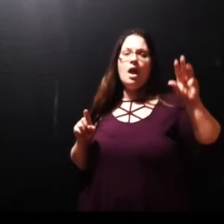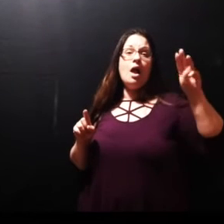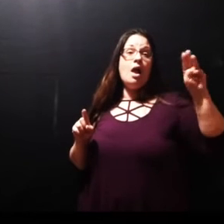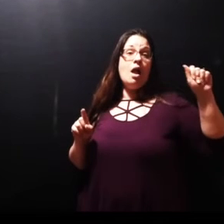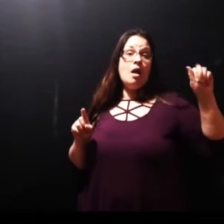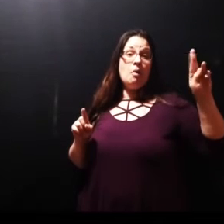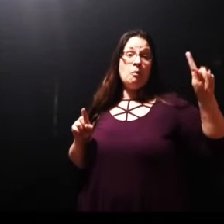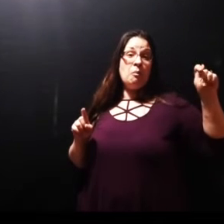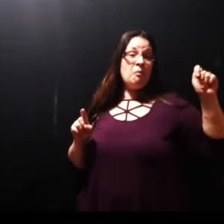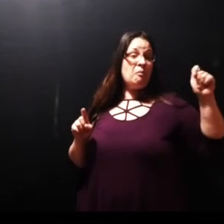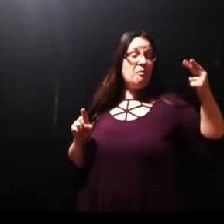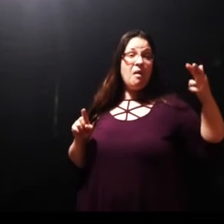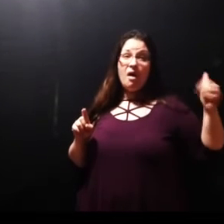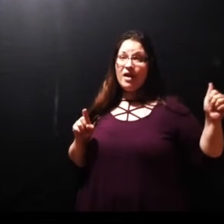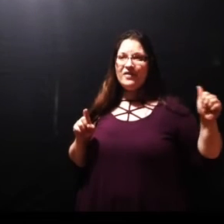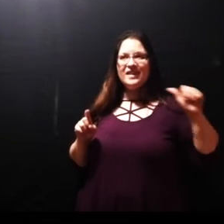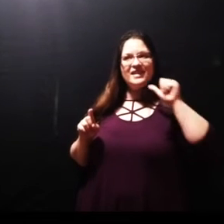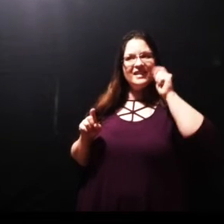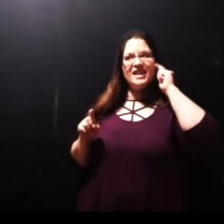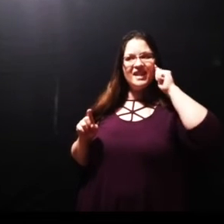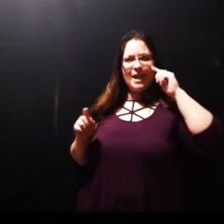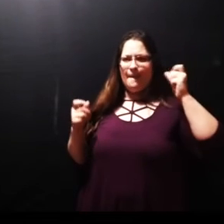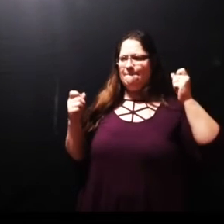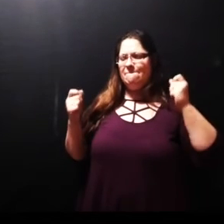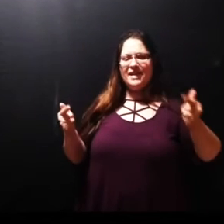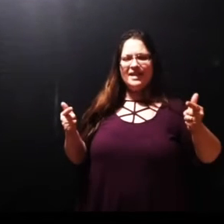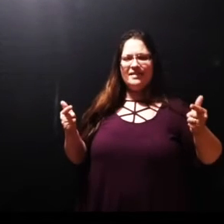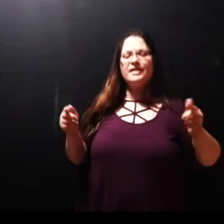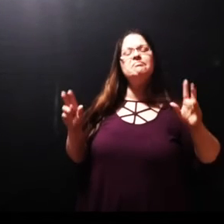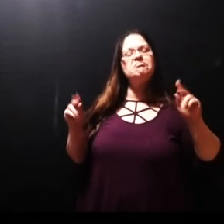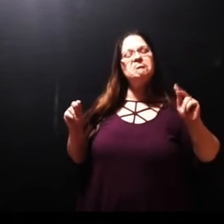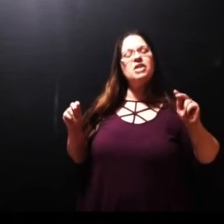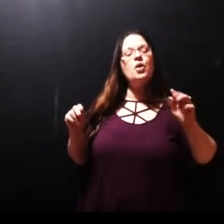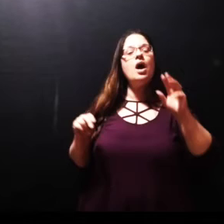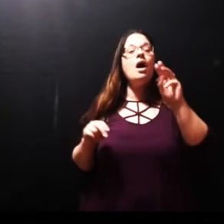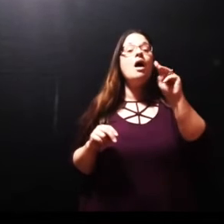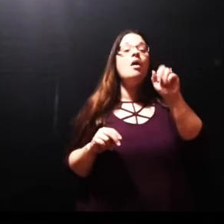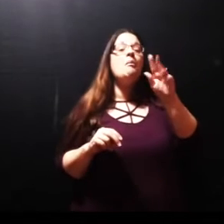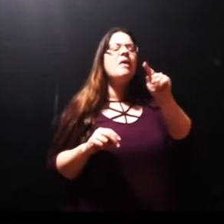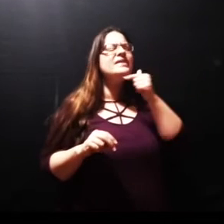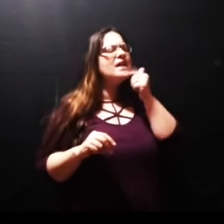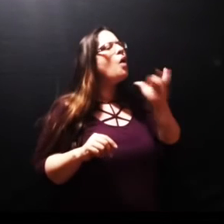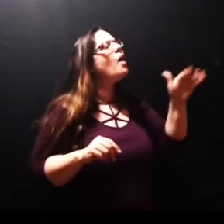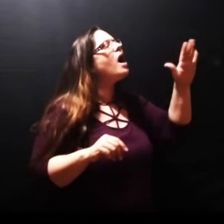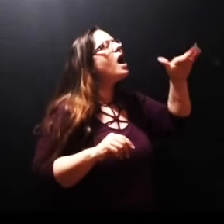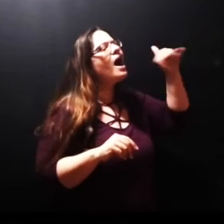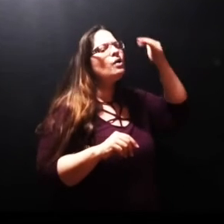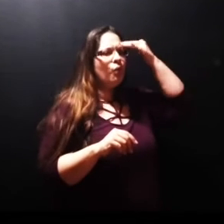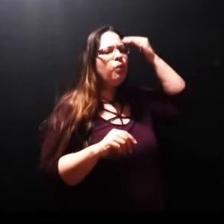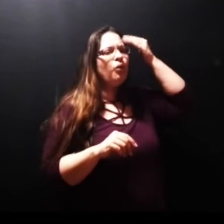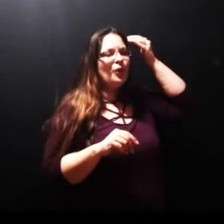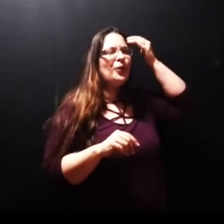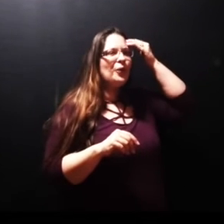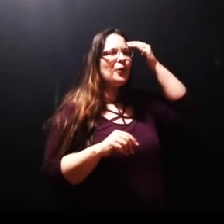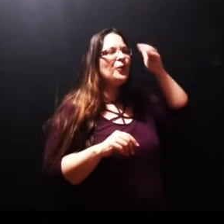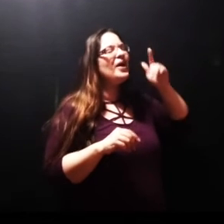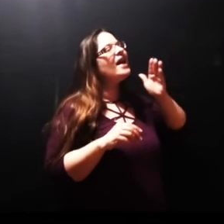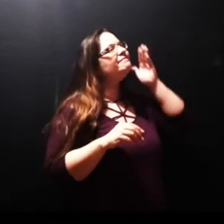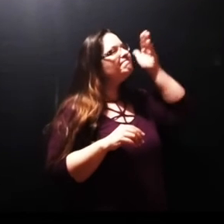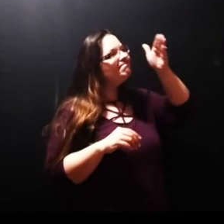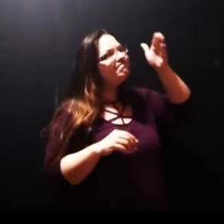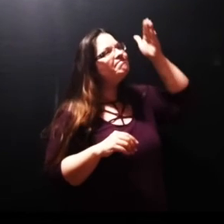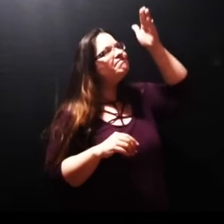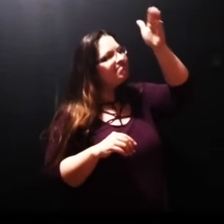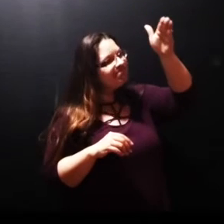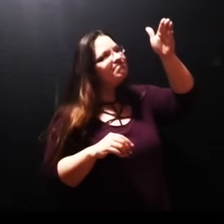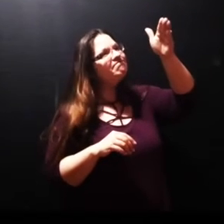with a miracle that's going to happen that day rather Martha gives an answer of faith she says oh I know I know